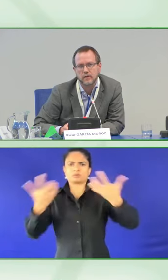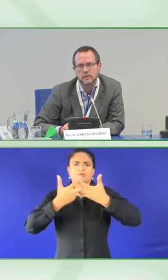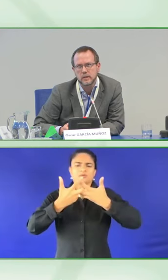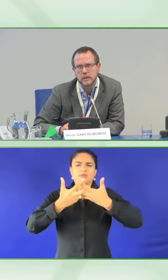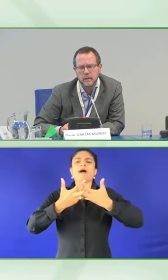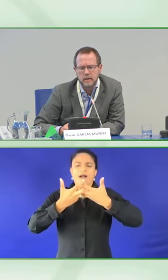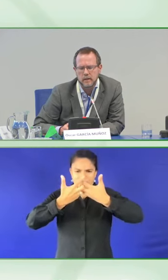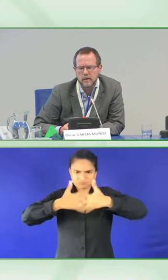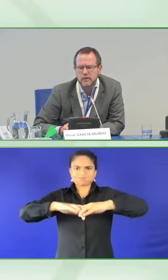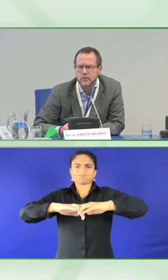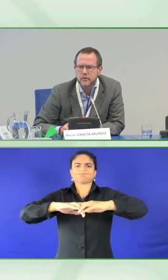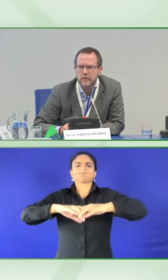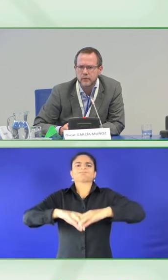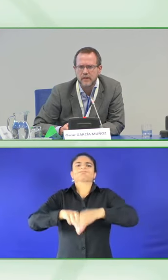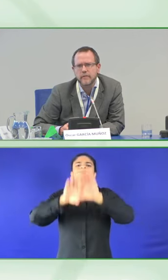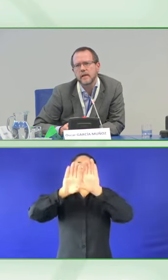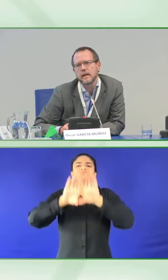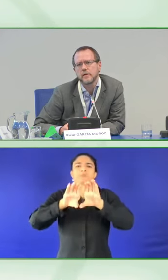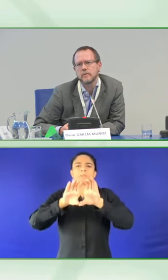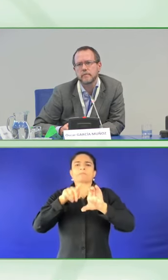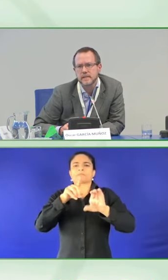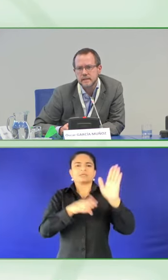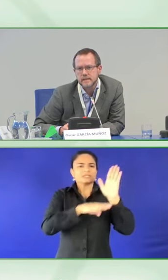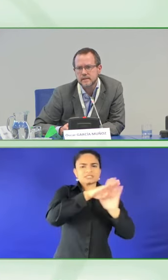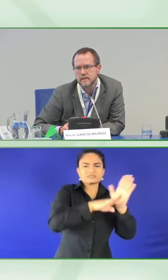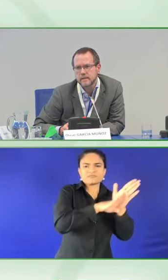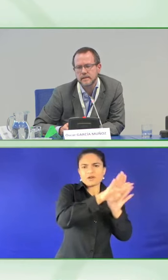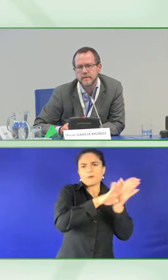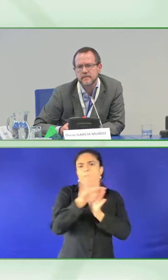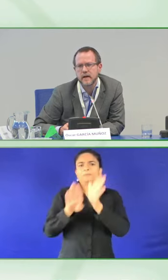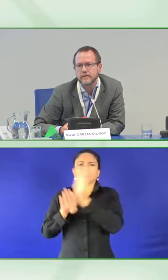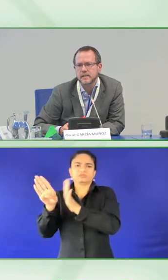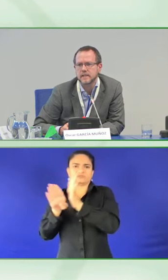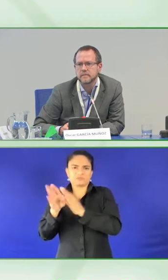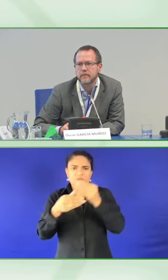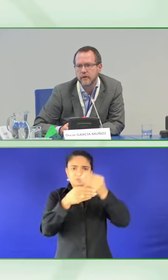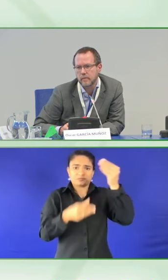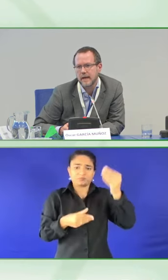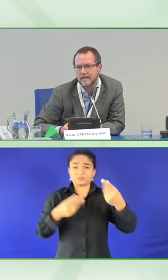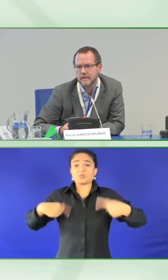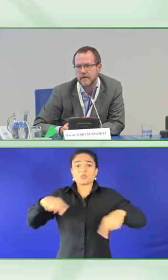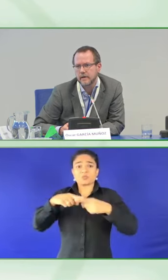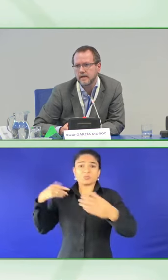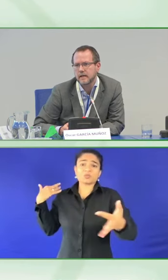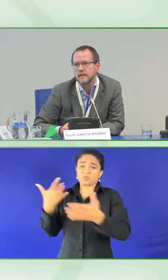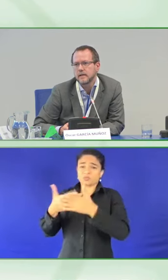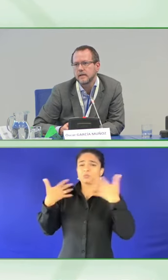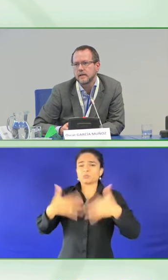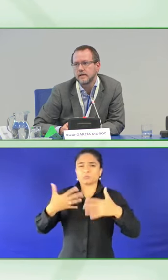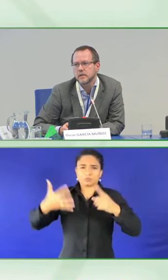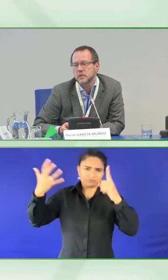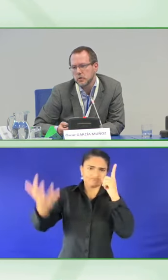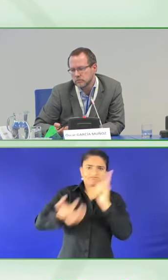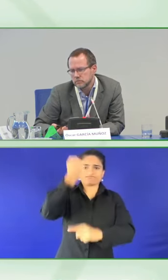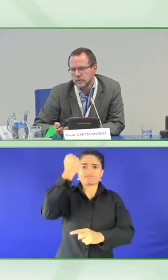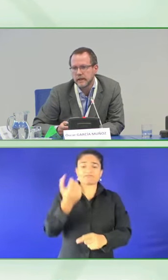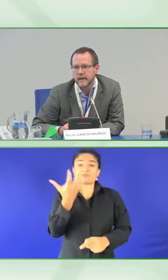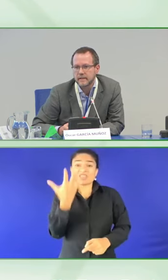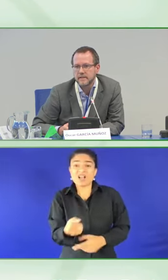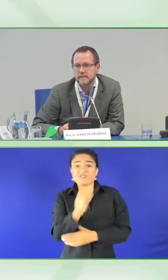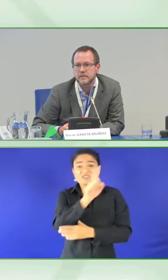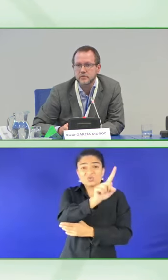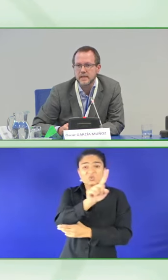around 12 million visits, 75% from Latin America. So